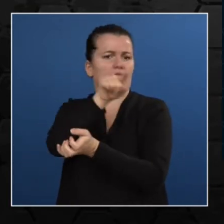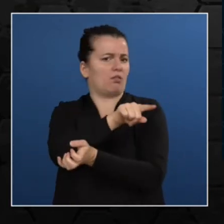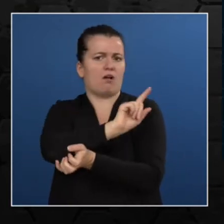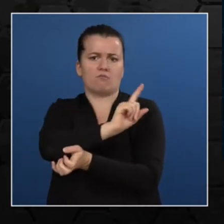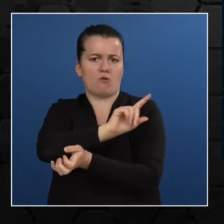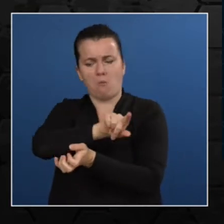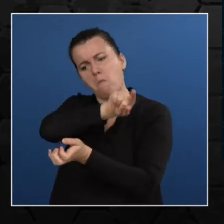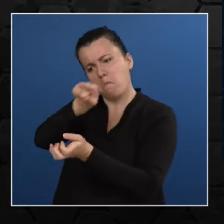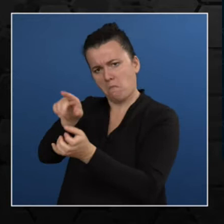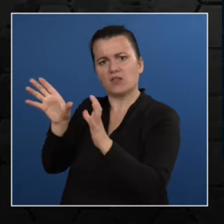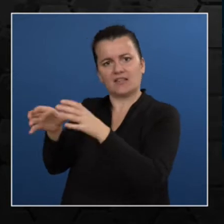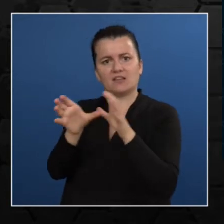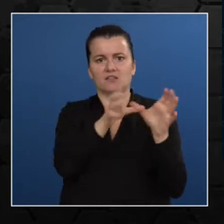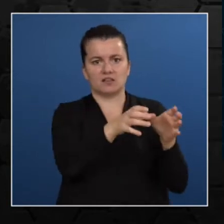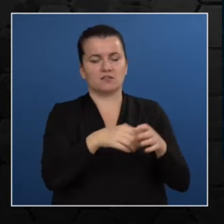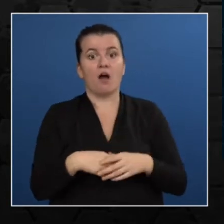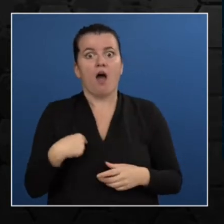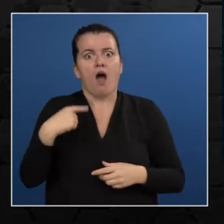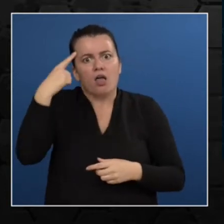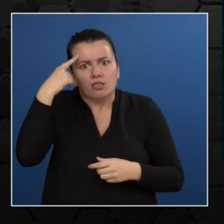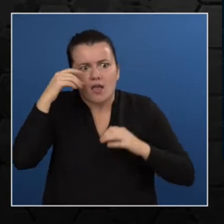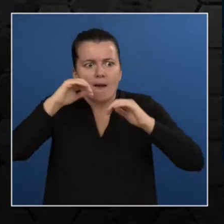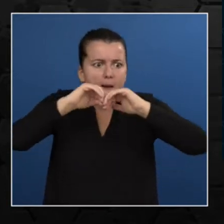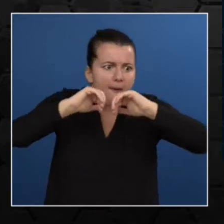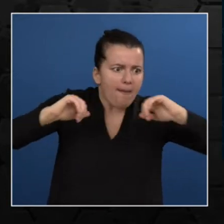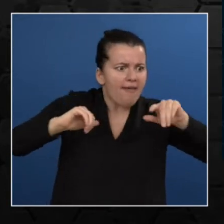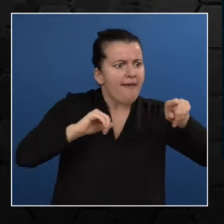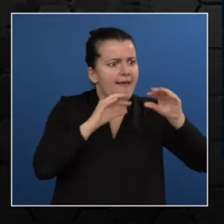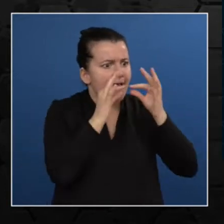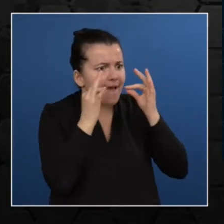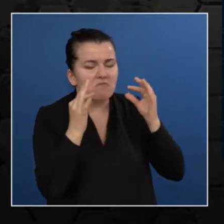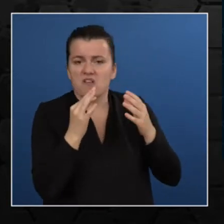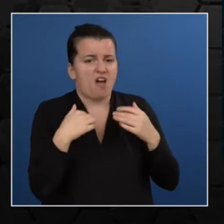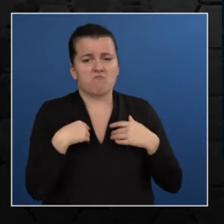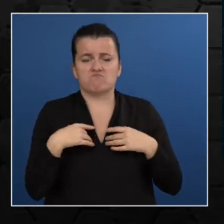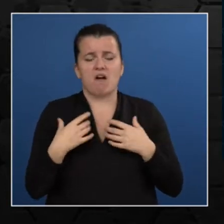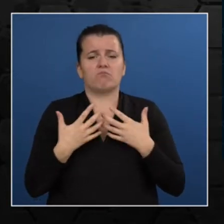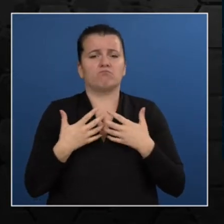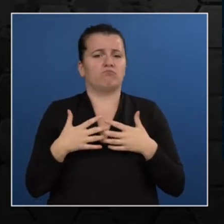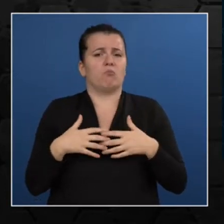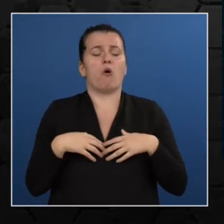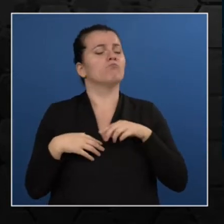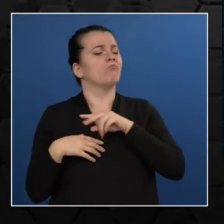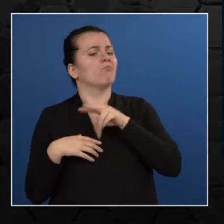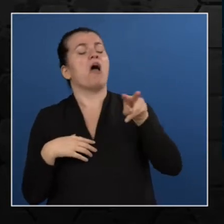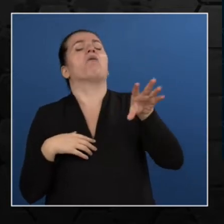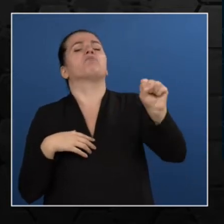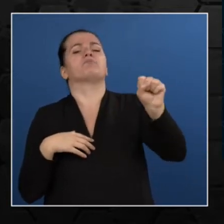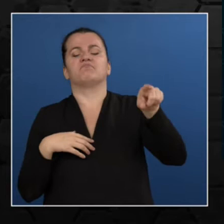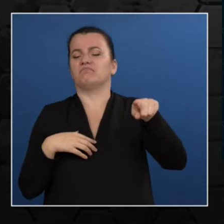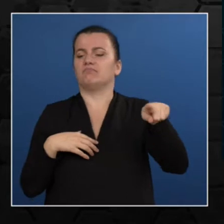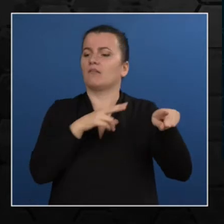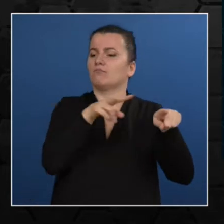us that we don't even think about them. Yet these same skills are very difficult to teach the machine.